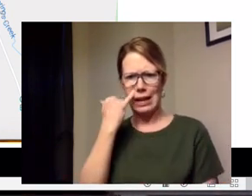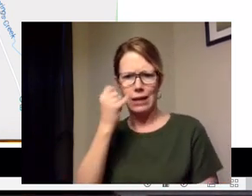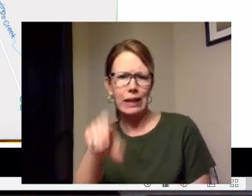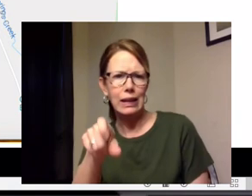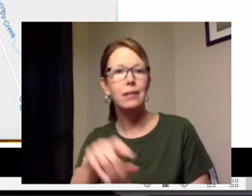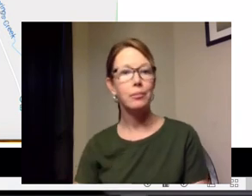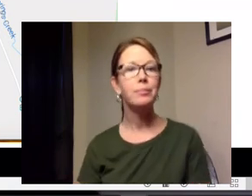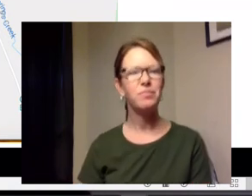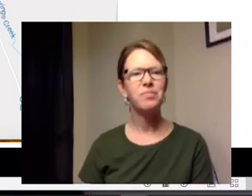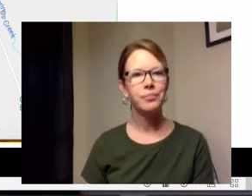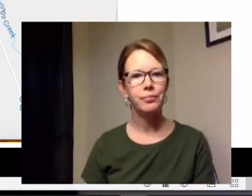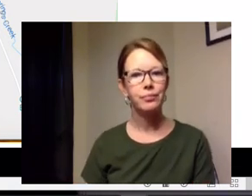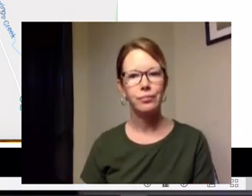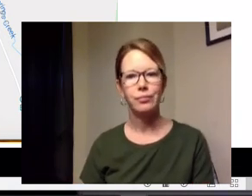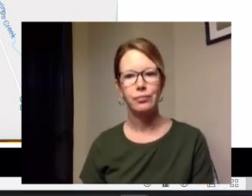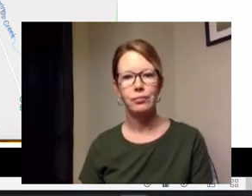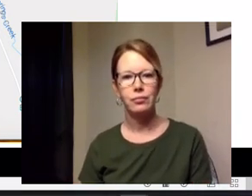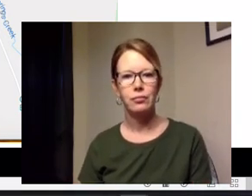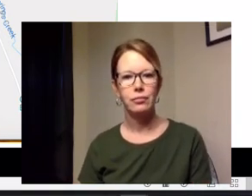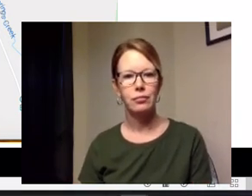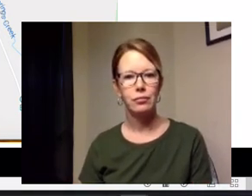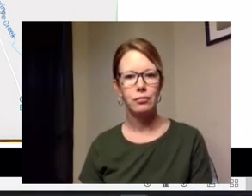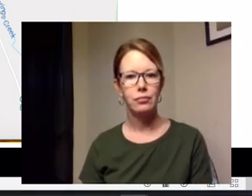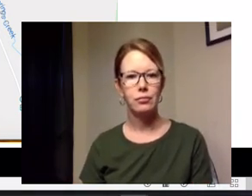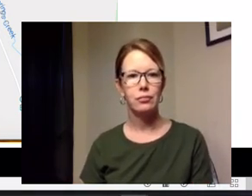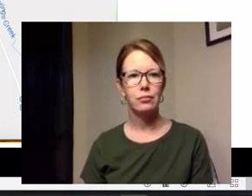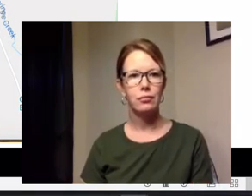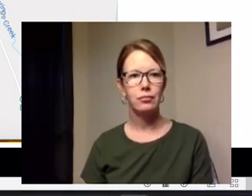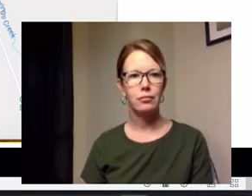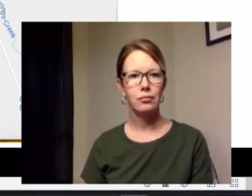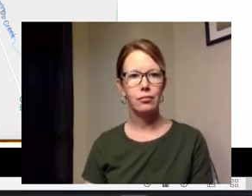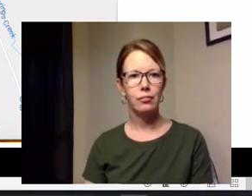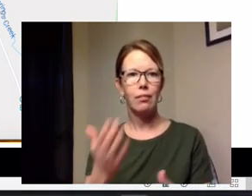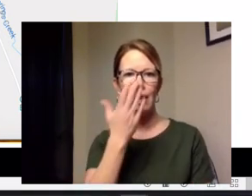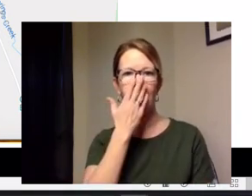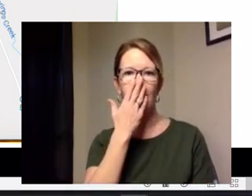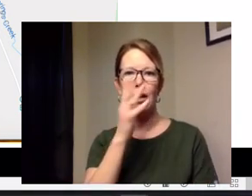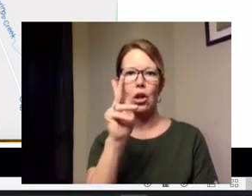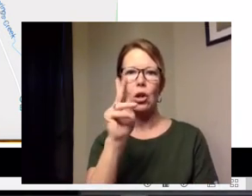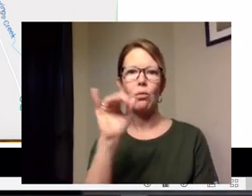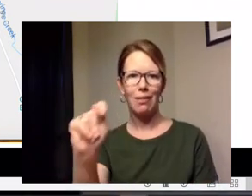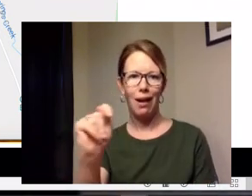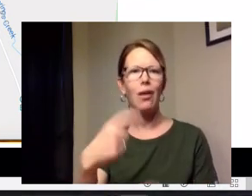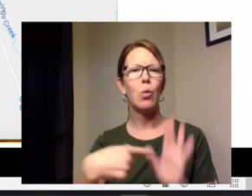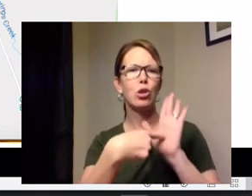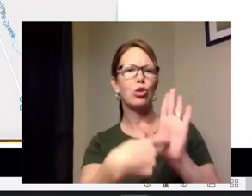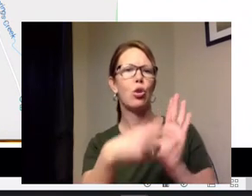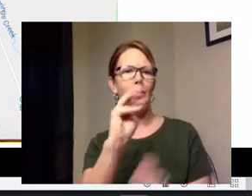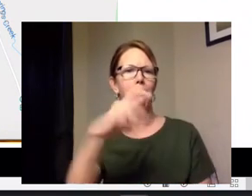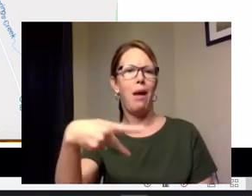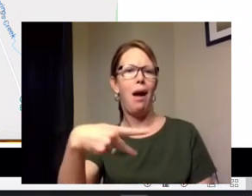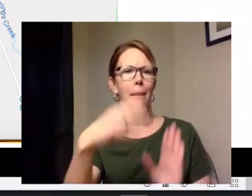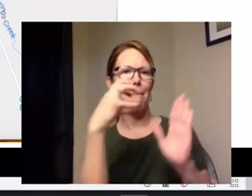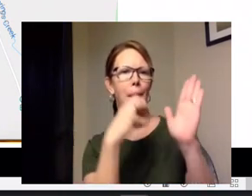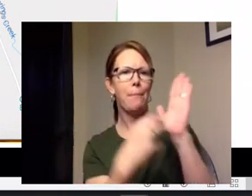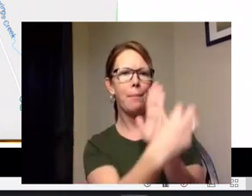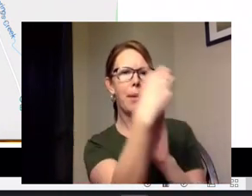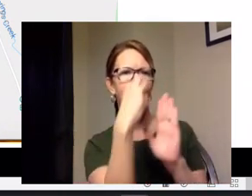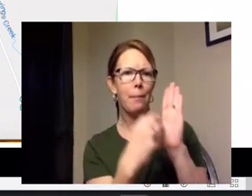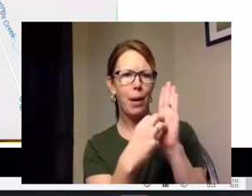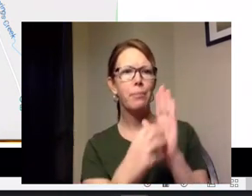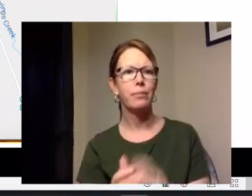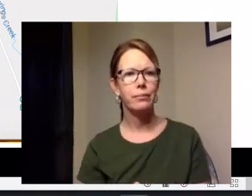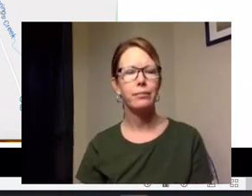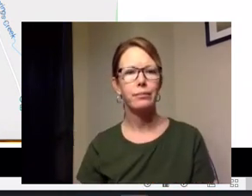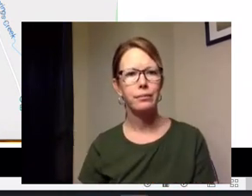thank you thank you kat and we have that map up on the on the video feed and i will transition